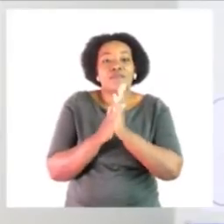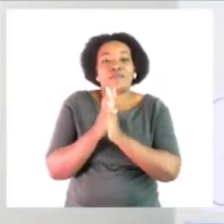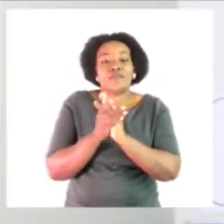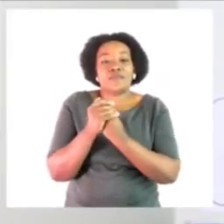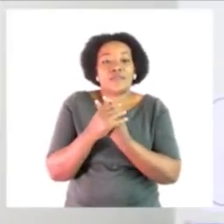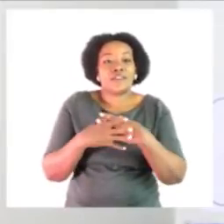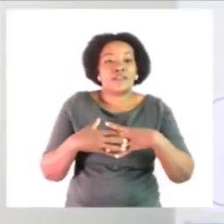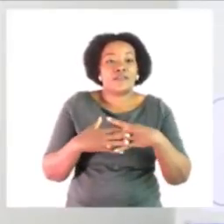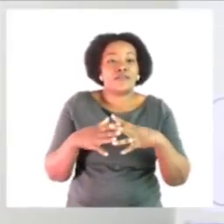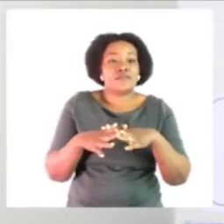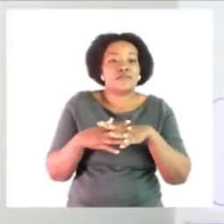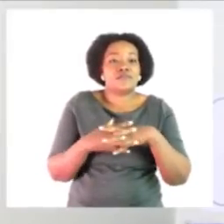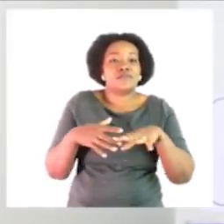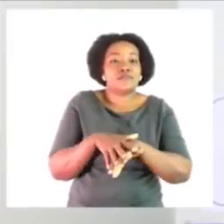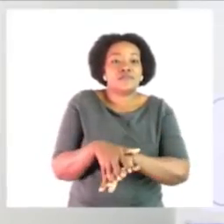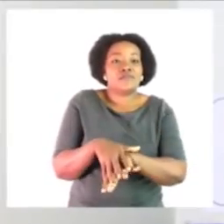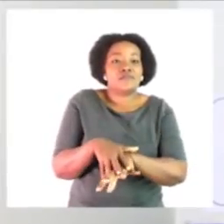between the fingers